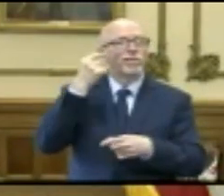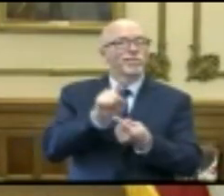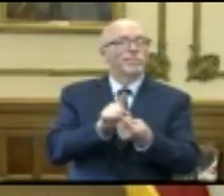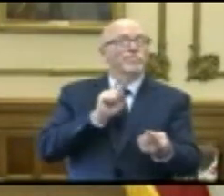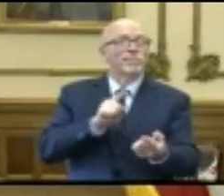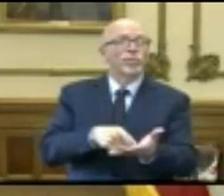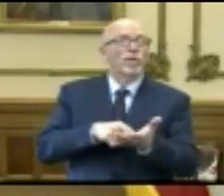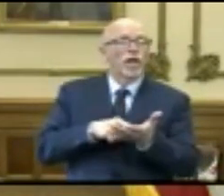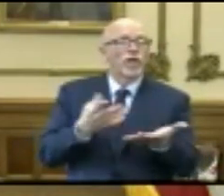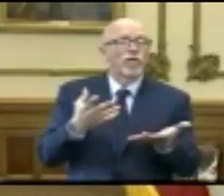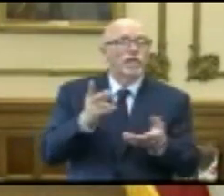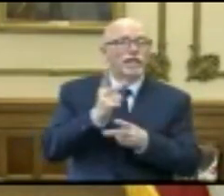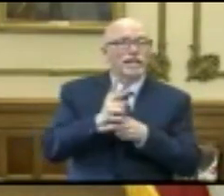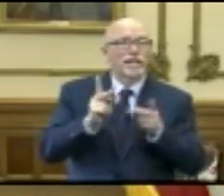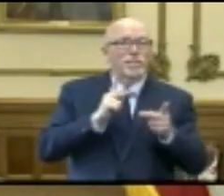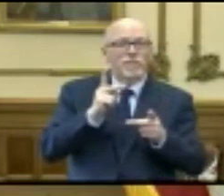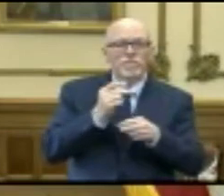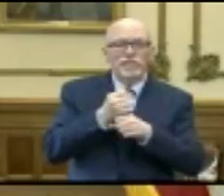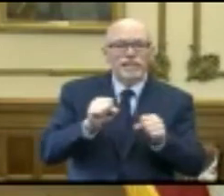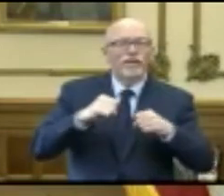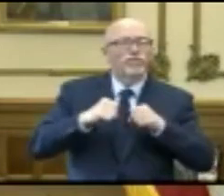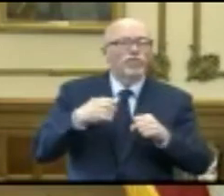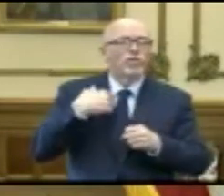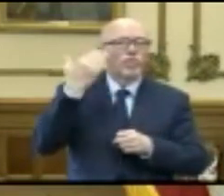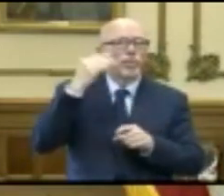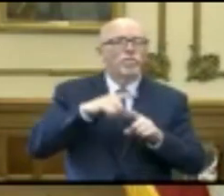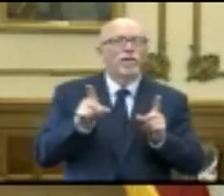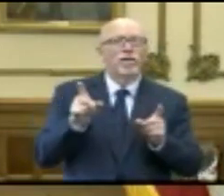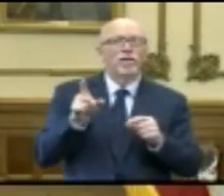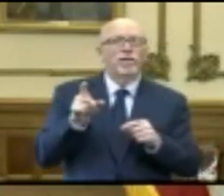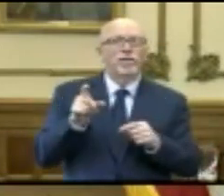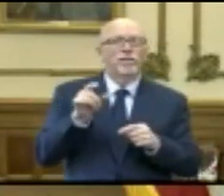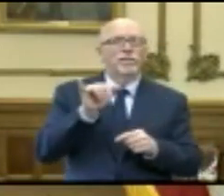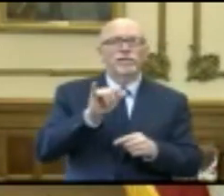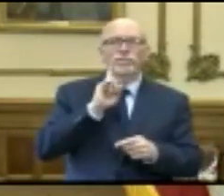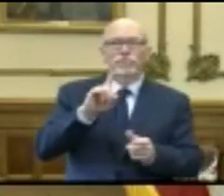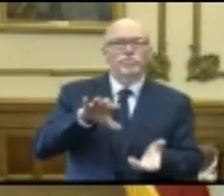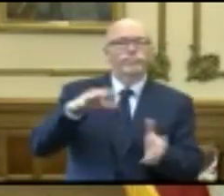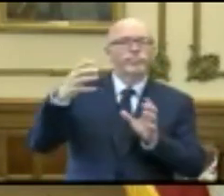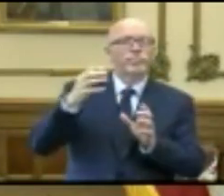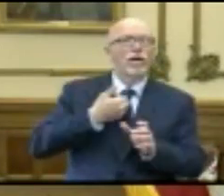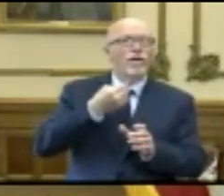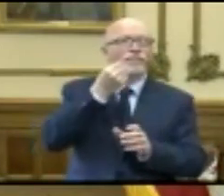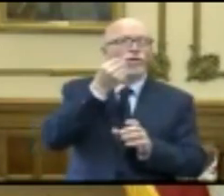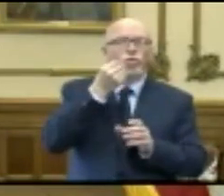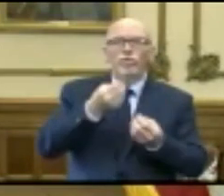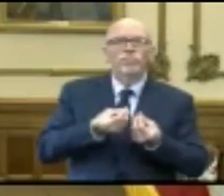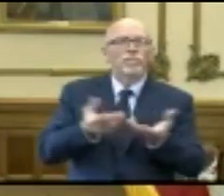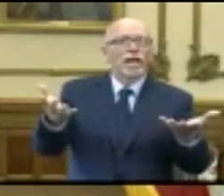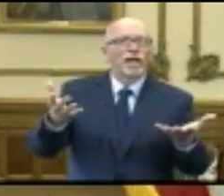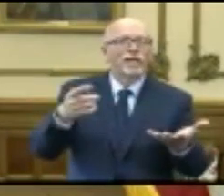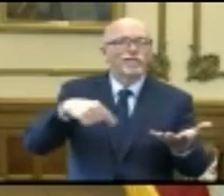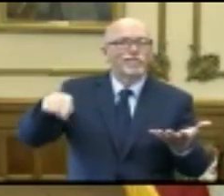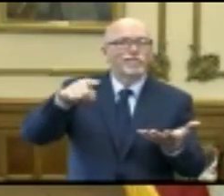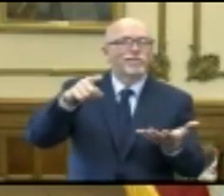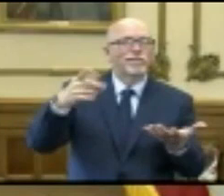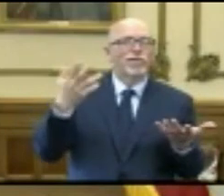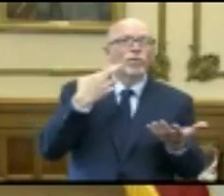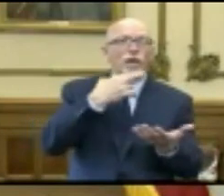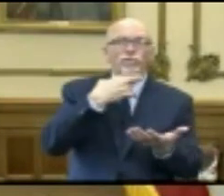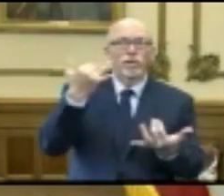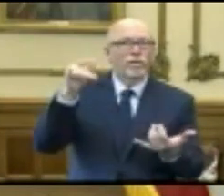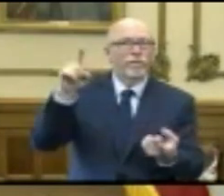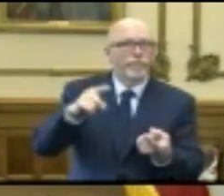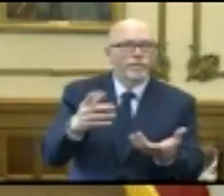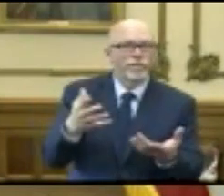was required to keep folks safe and secure, but that has interrupted the food supply chain. And on the back end of this,